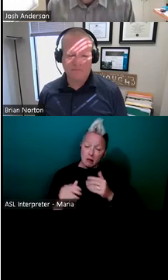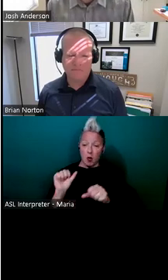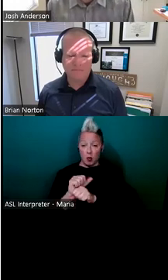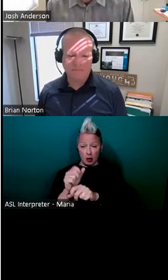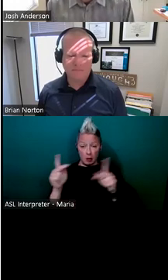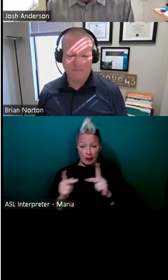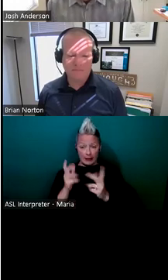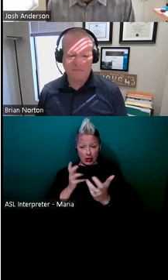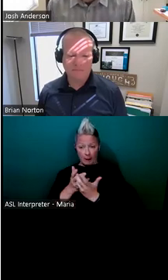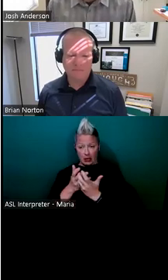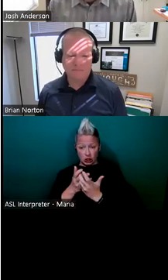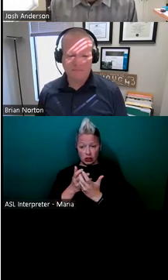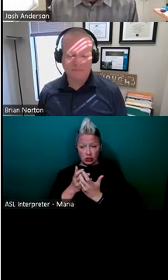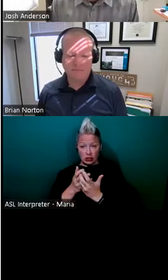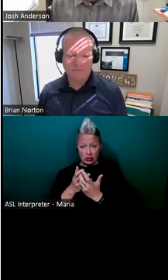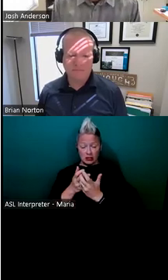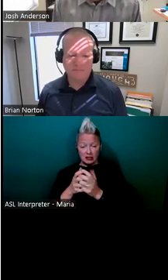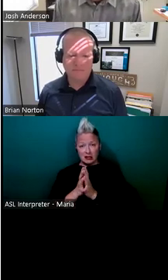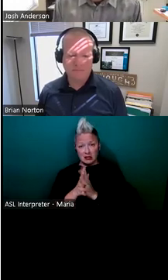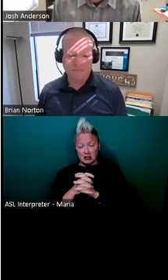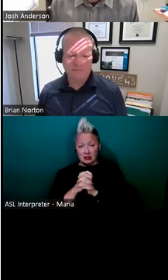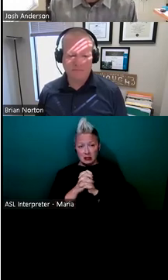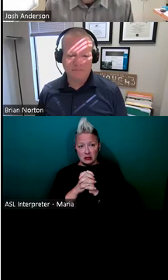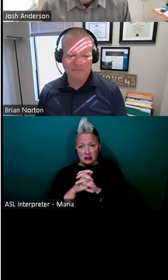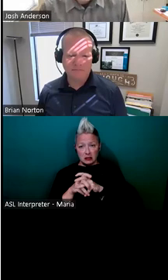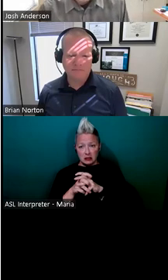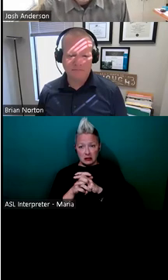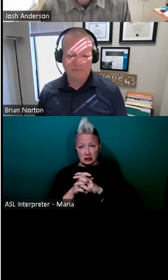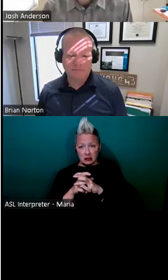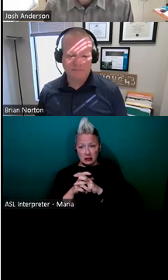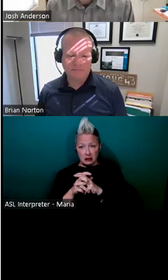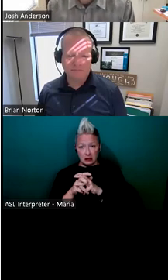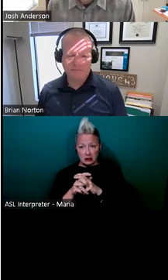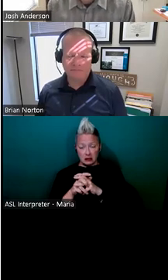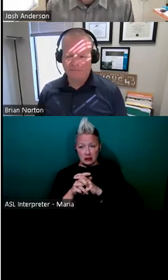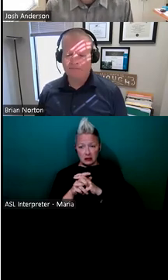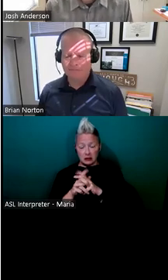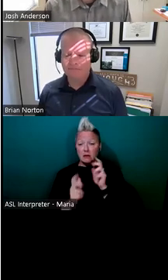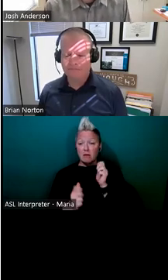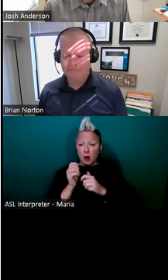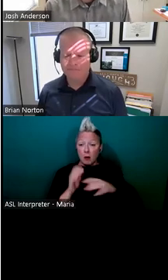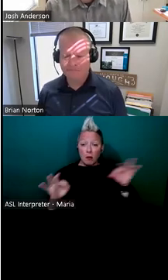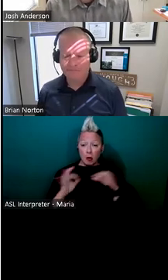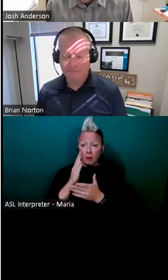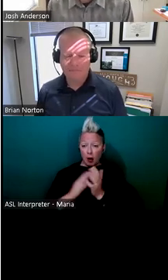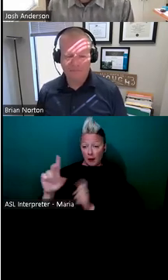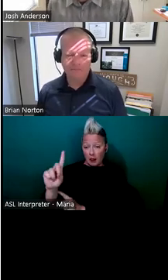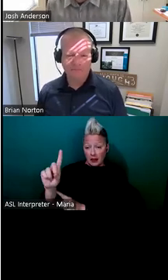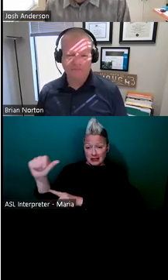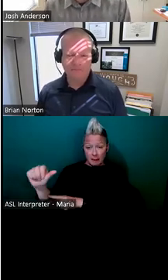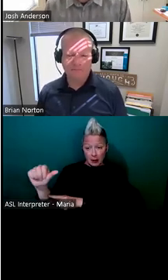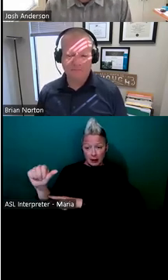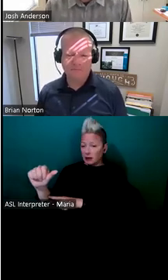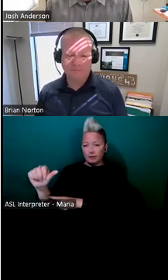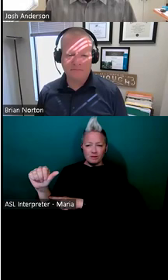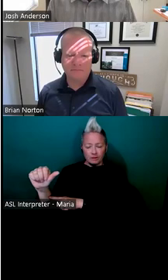it's not really, the disability is not the most important part. It is, where is the